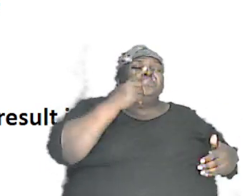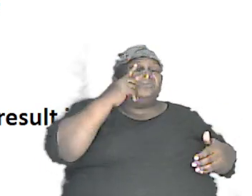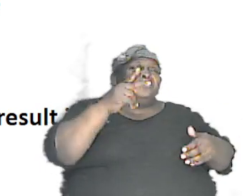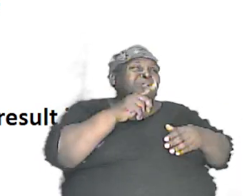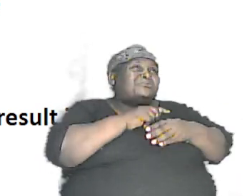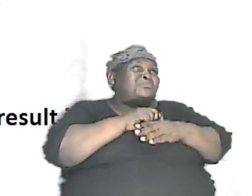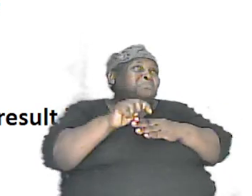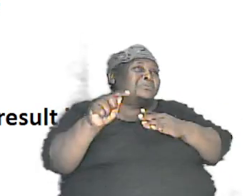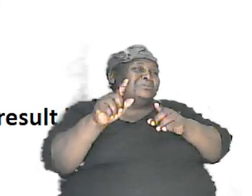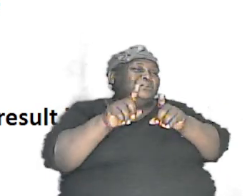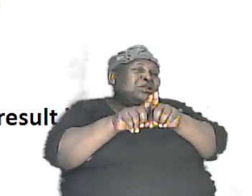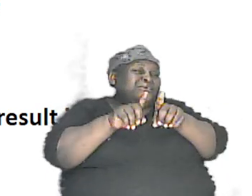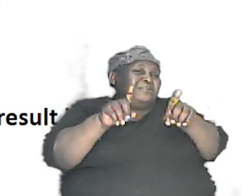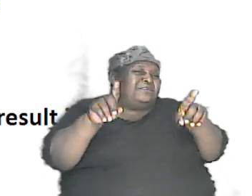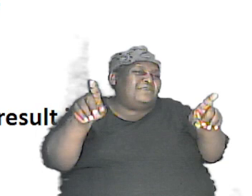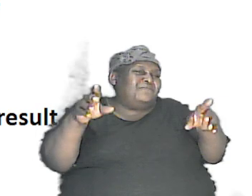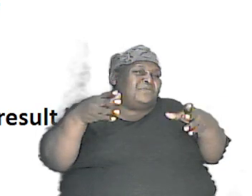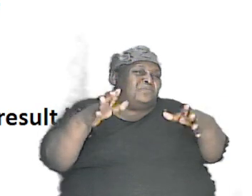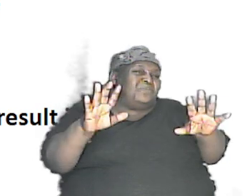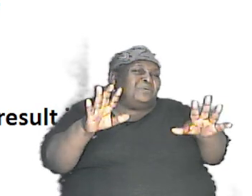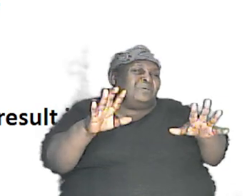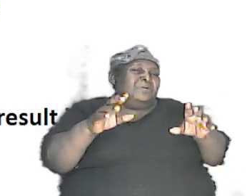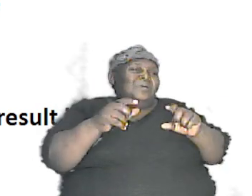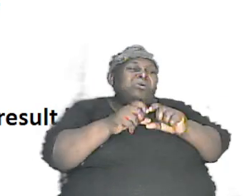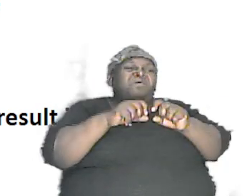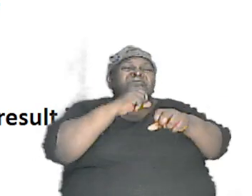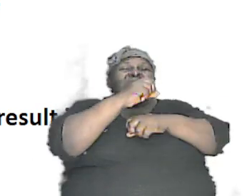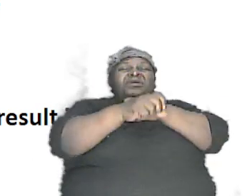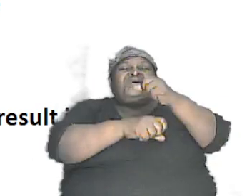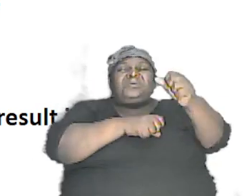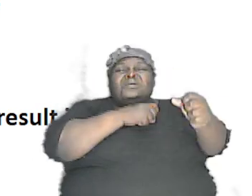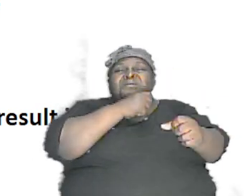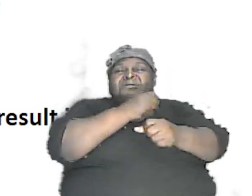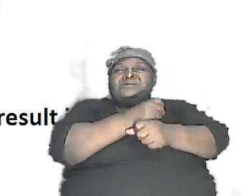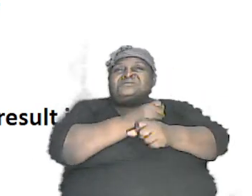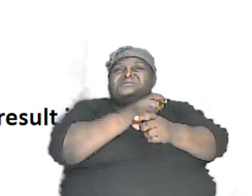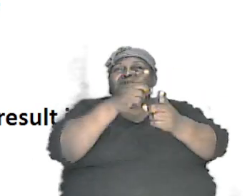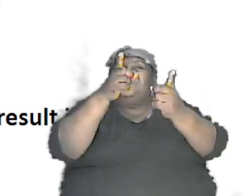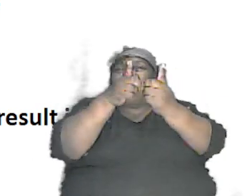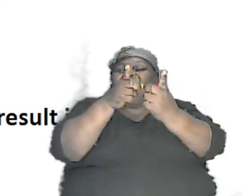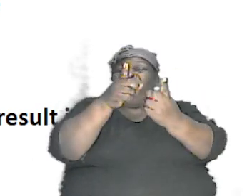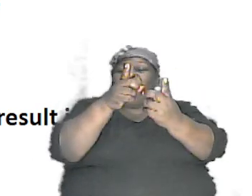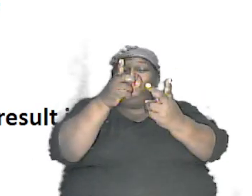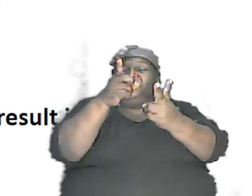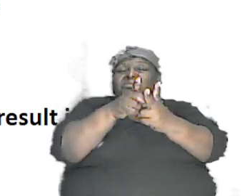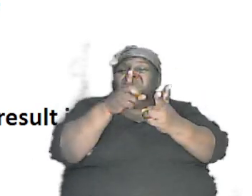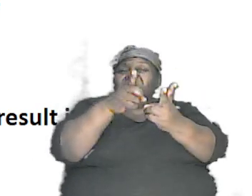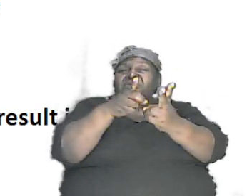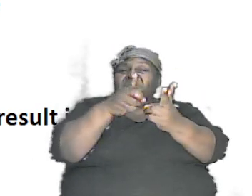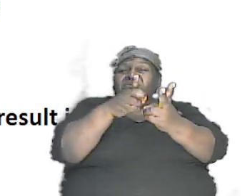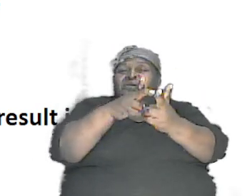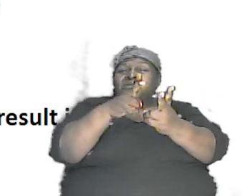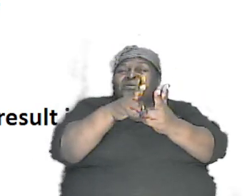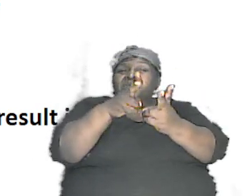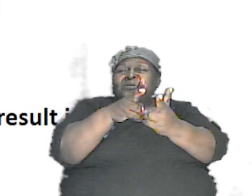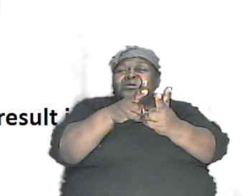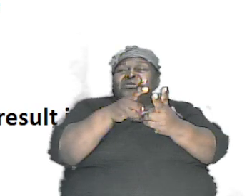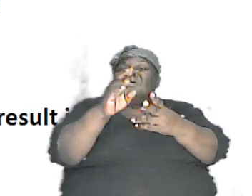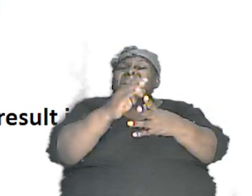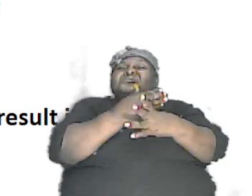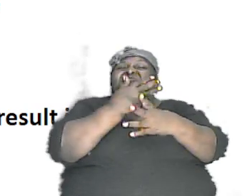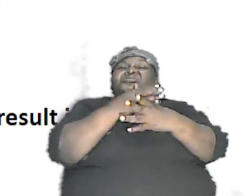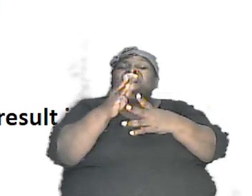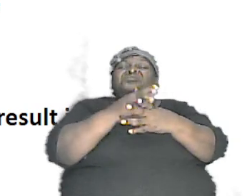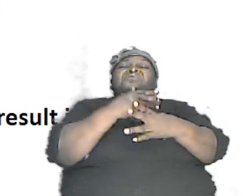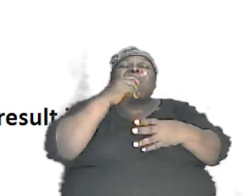after years of mating sharing of genes pooling of genes different